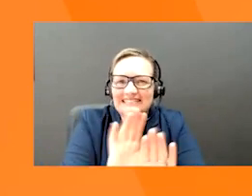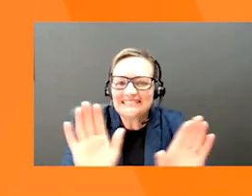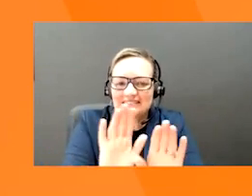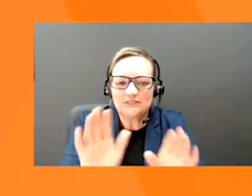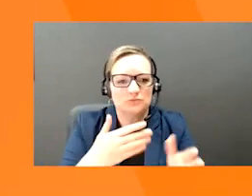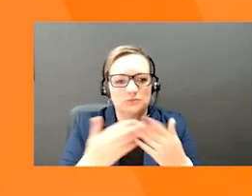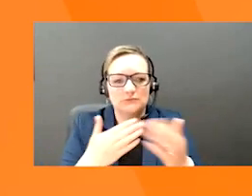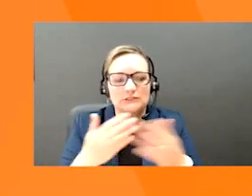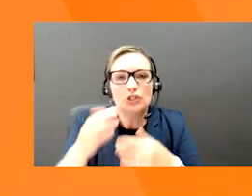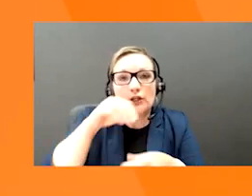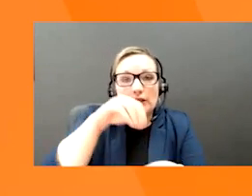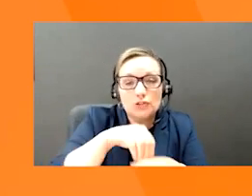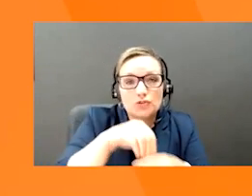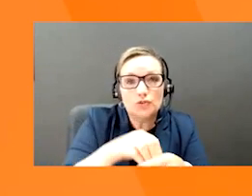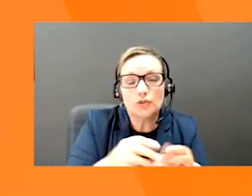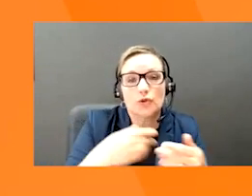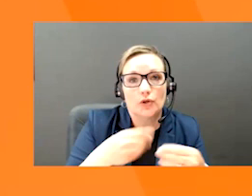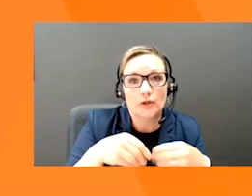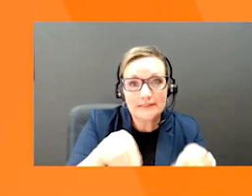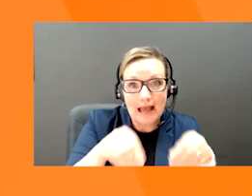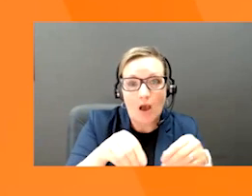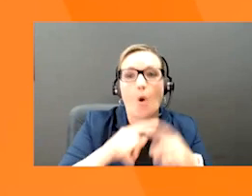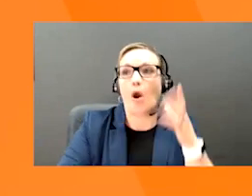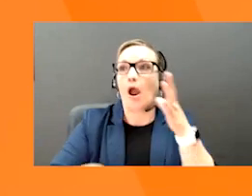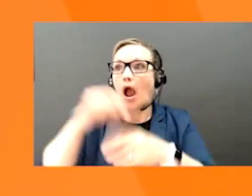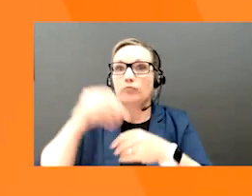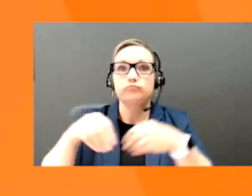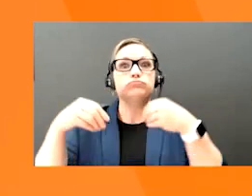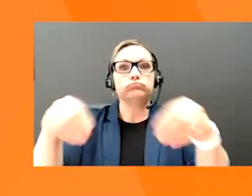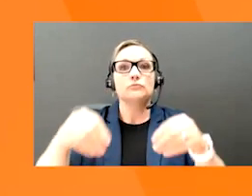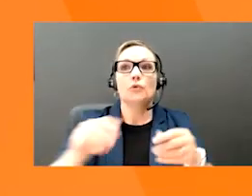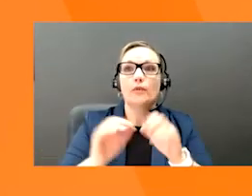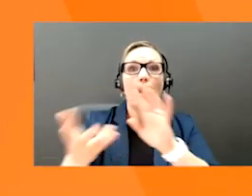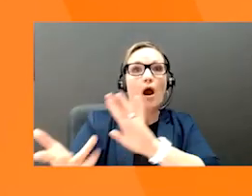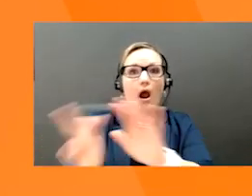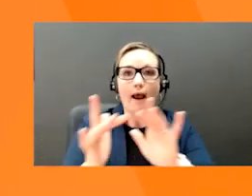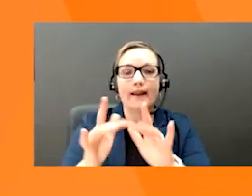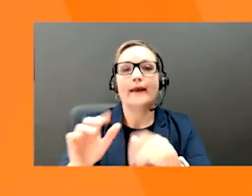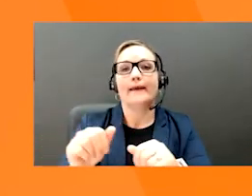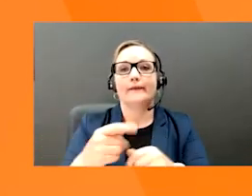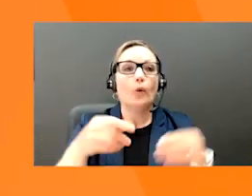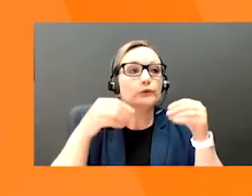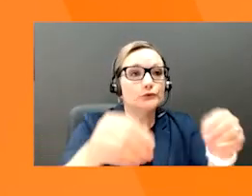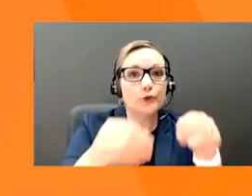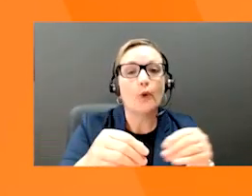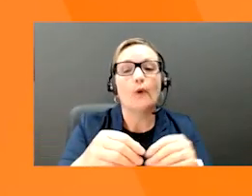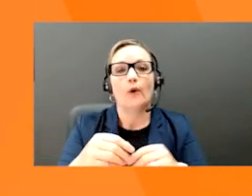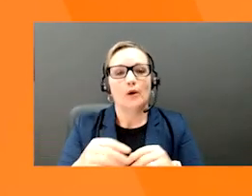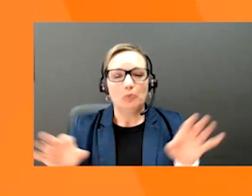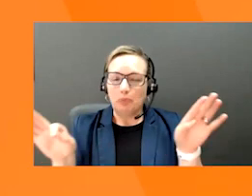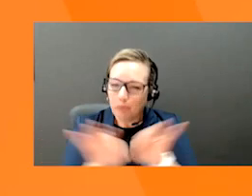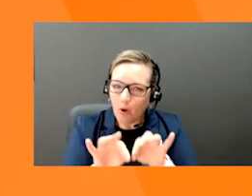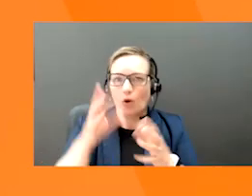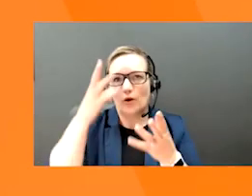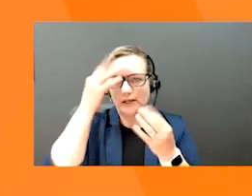internally on your own personal website or externally with an online marketplace or a retailer. While you want to